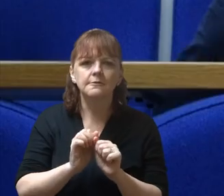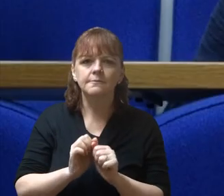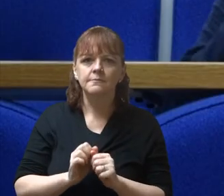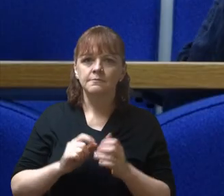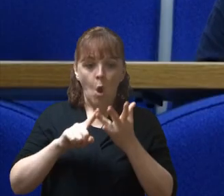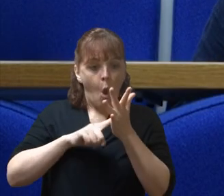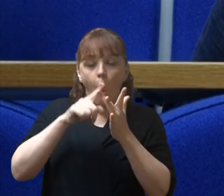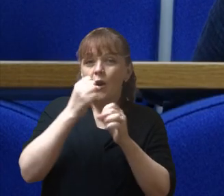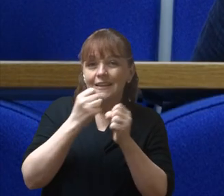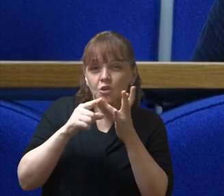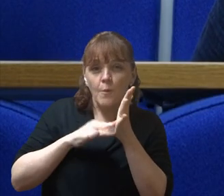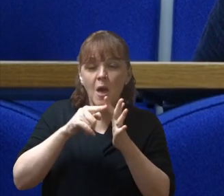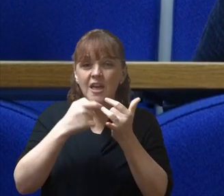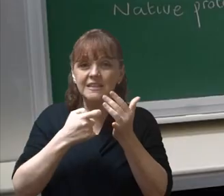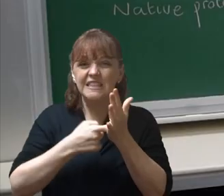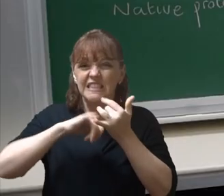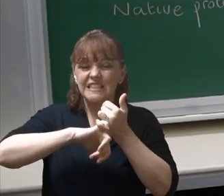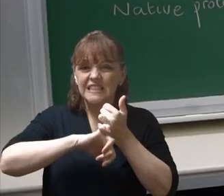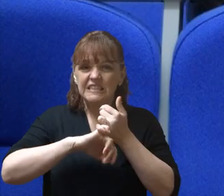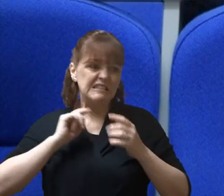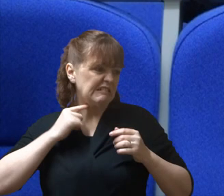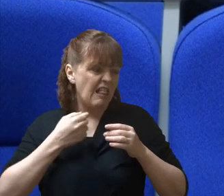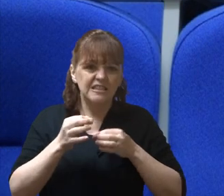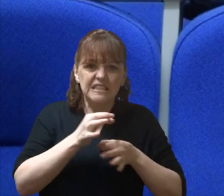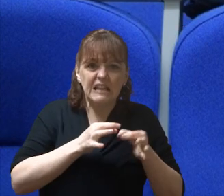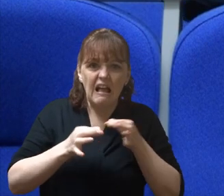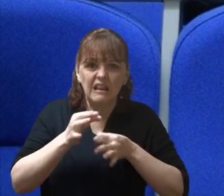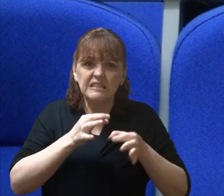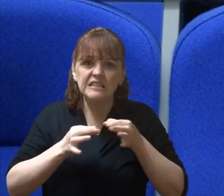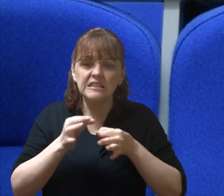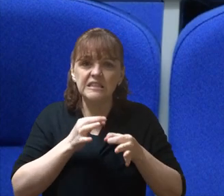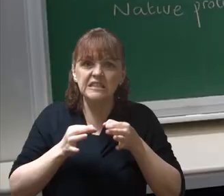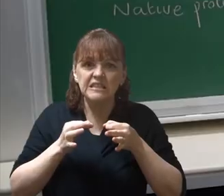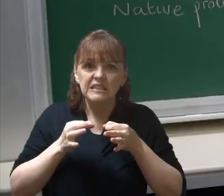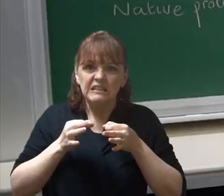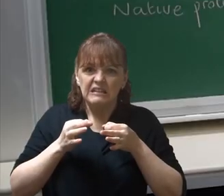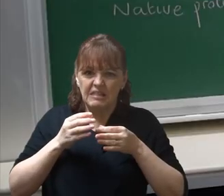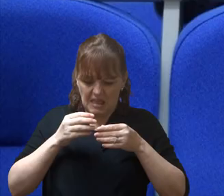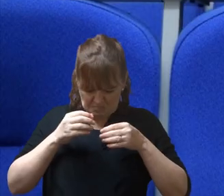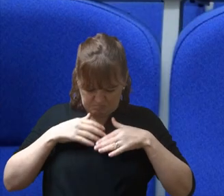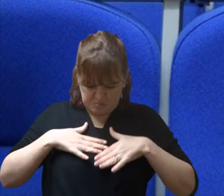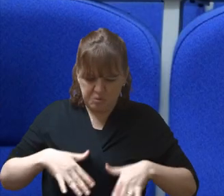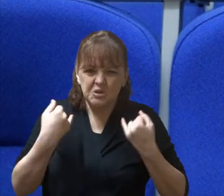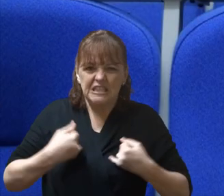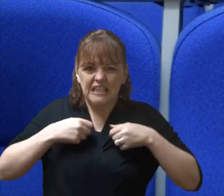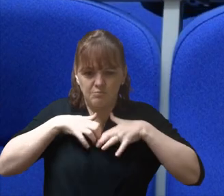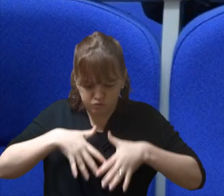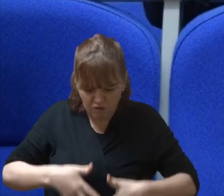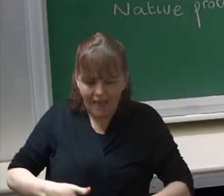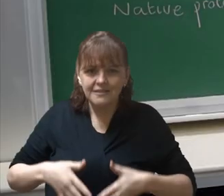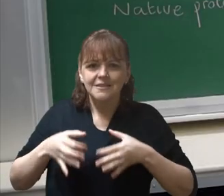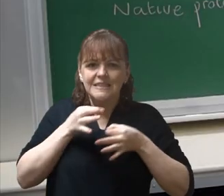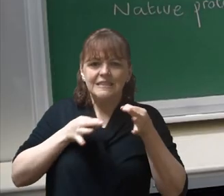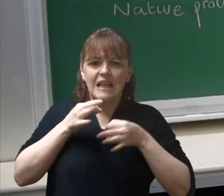Oligomers Killers of cells Causing many diseases Oligomers Killers of cells Cells in our bodies Cells in our brains